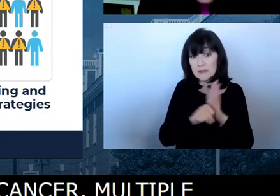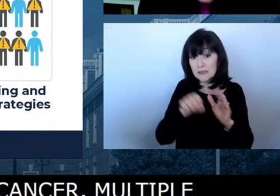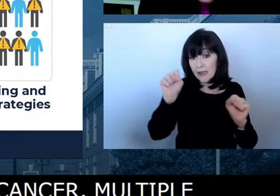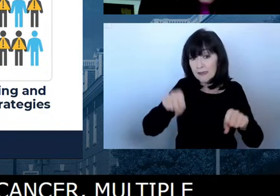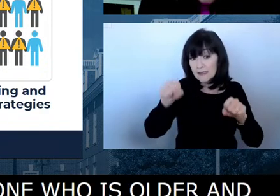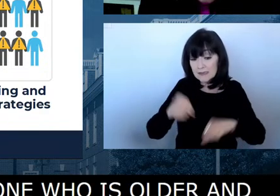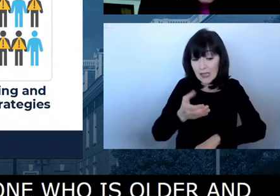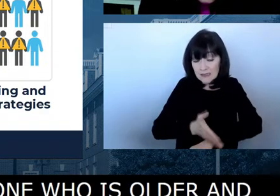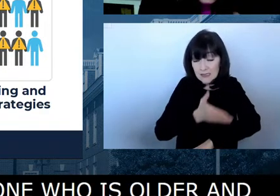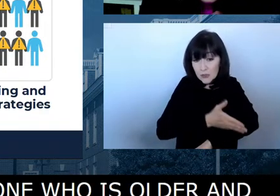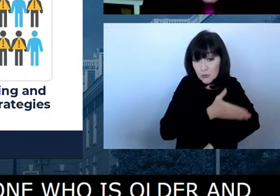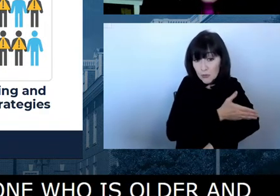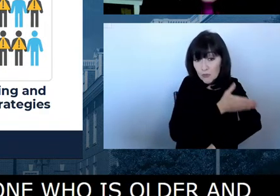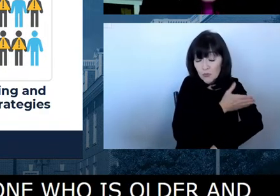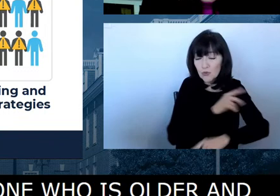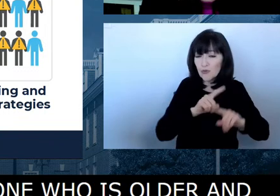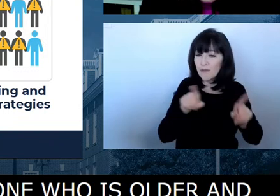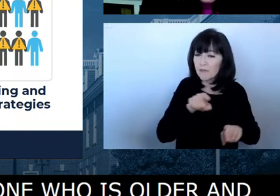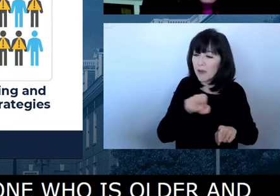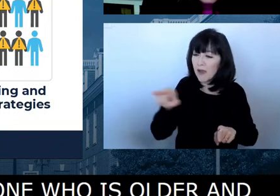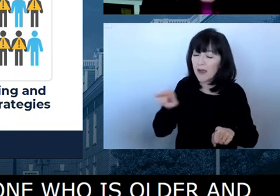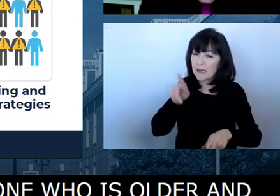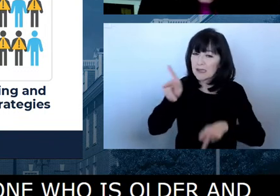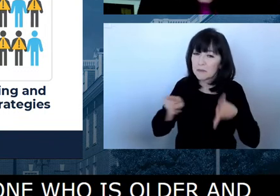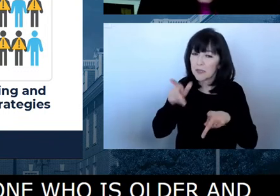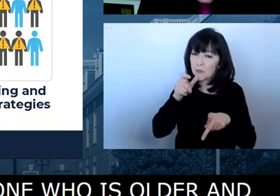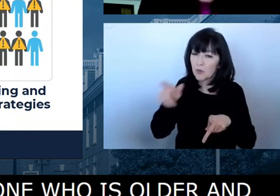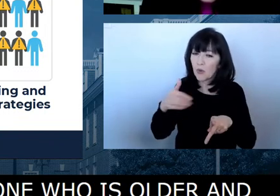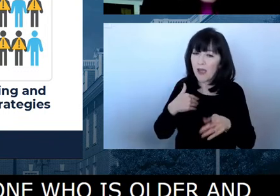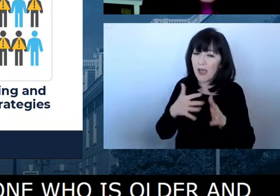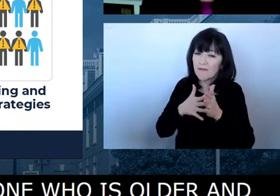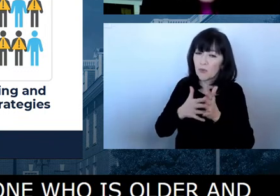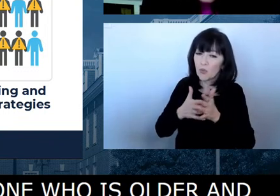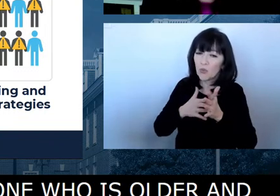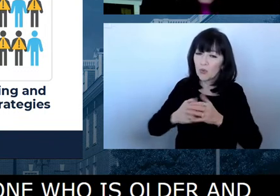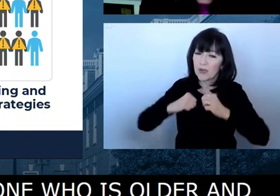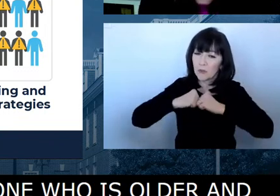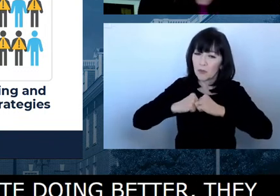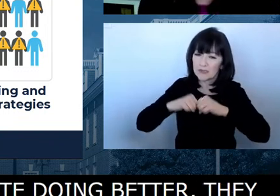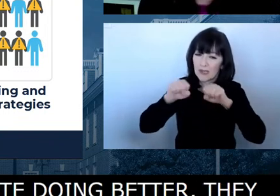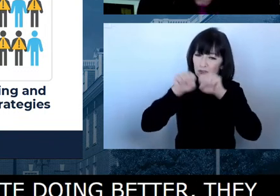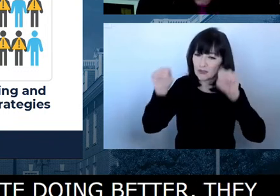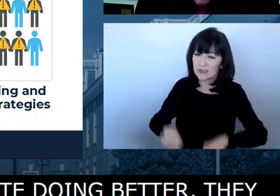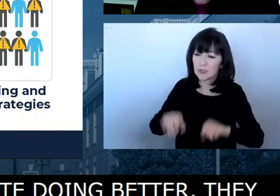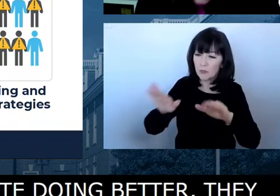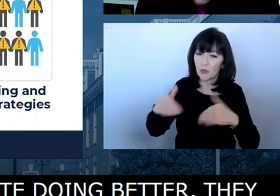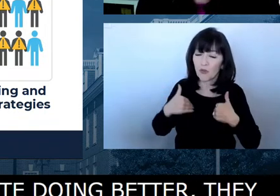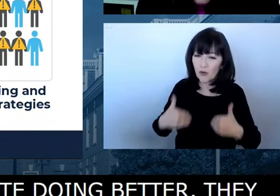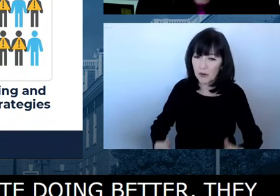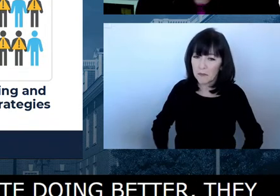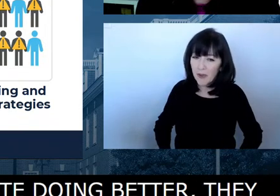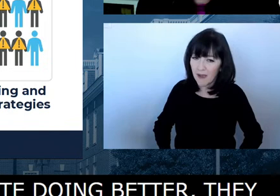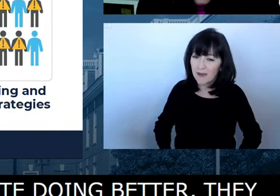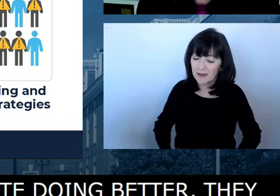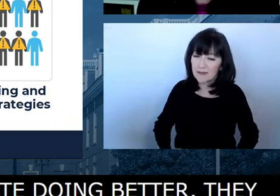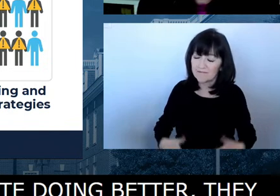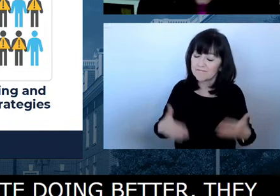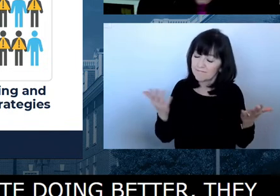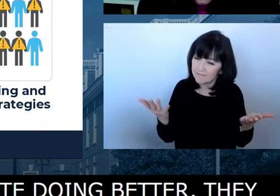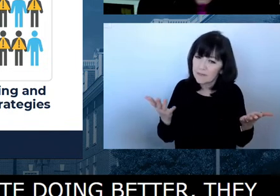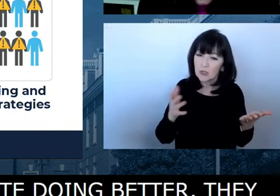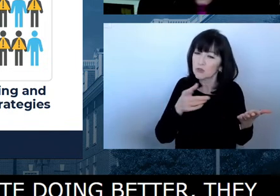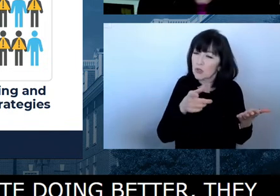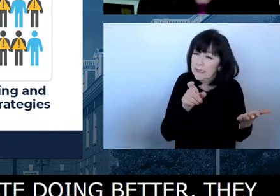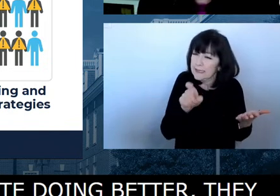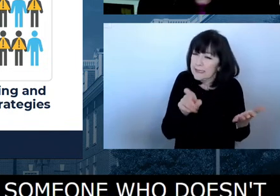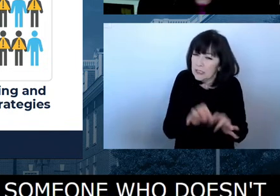more risk, um, than somebody who doesn't have those conditions or is younger. So again, an important thing